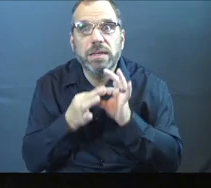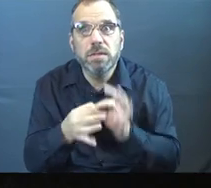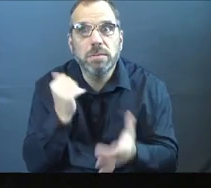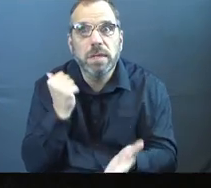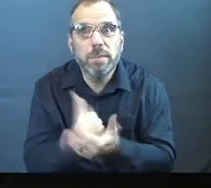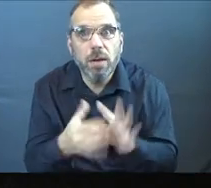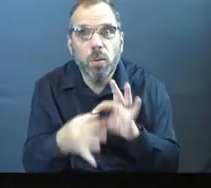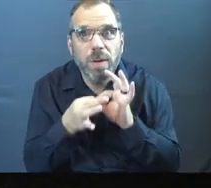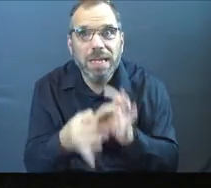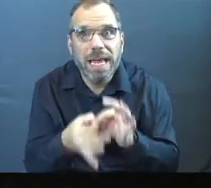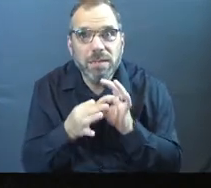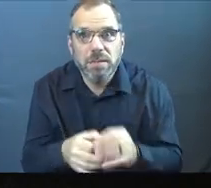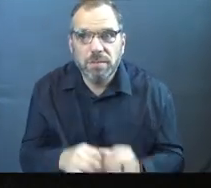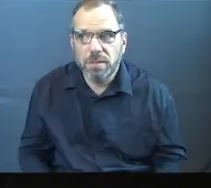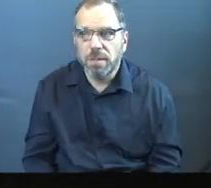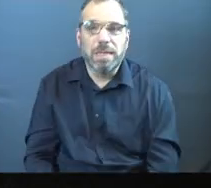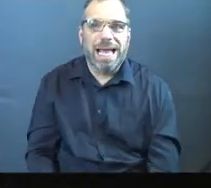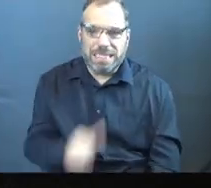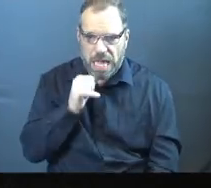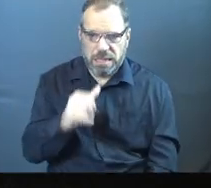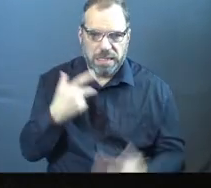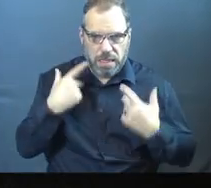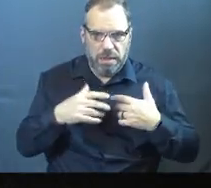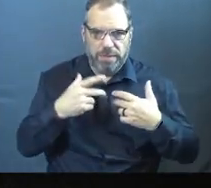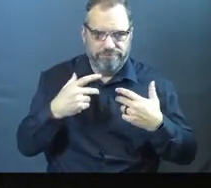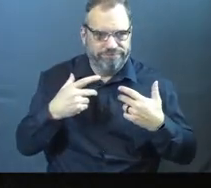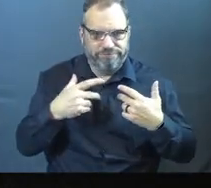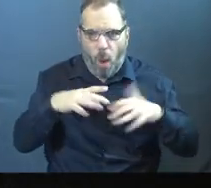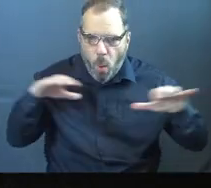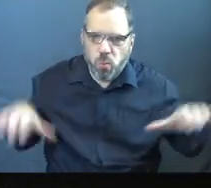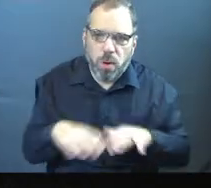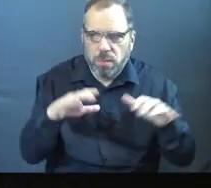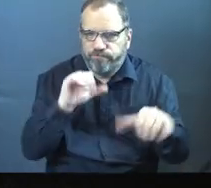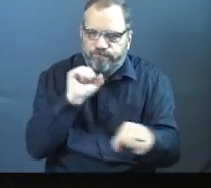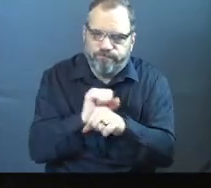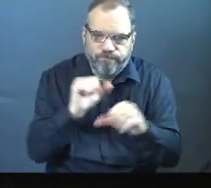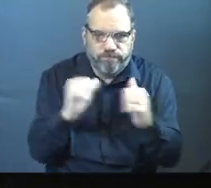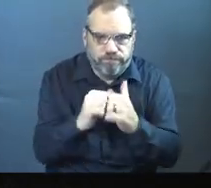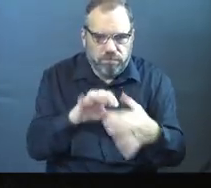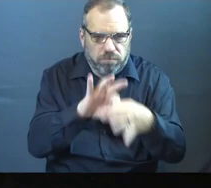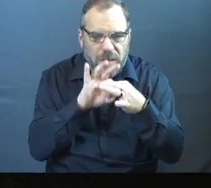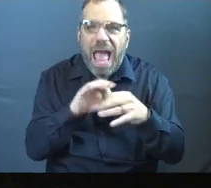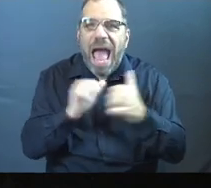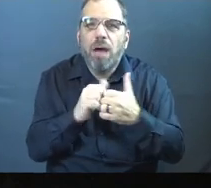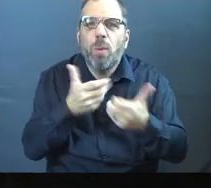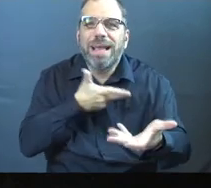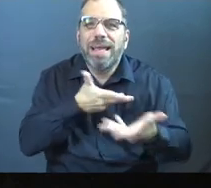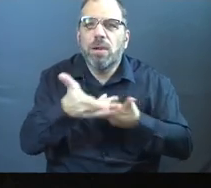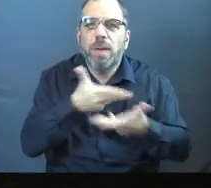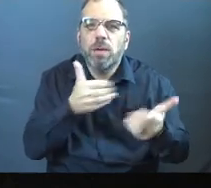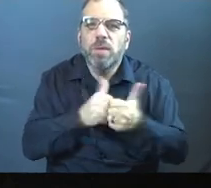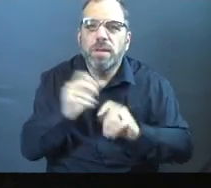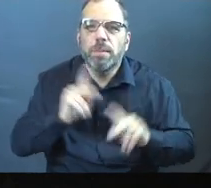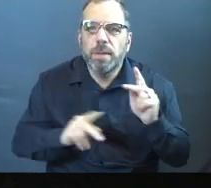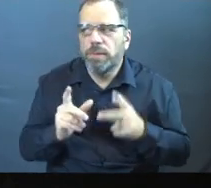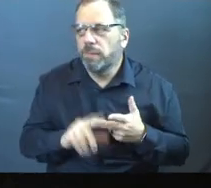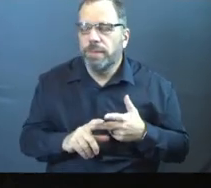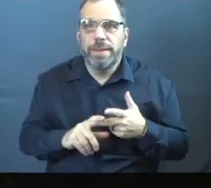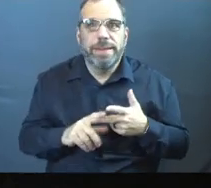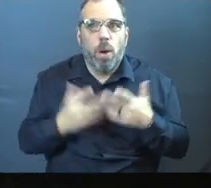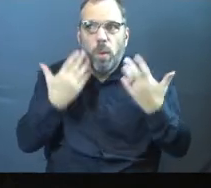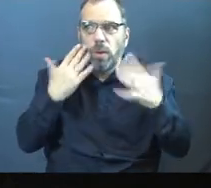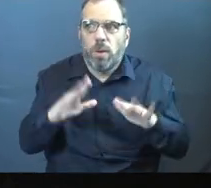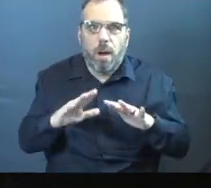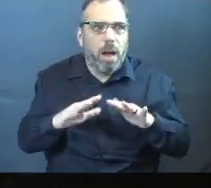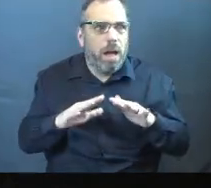Amen? Such a real thing. It's not just this physical work. It's not just, you know, tasks ahead, but how do I interact with people? Sometimes we don't